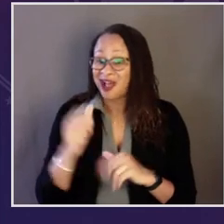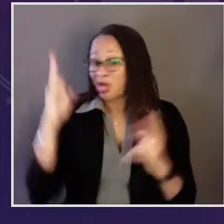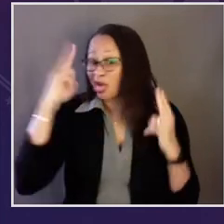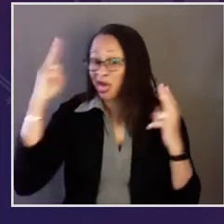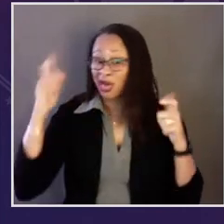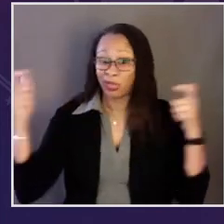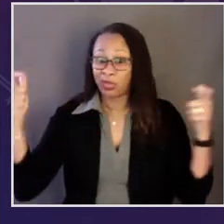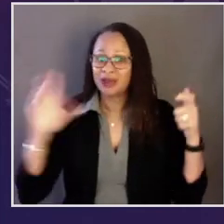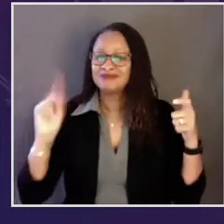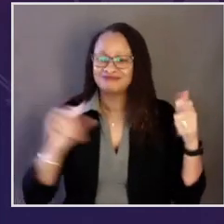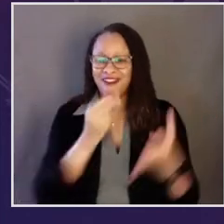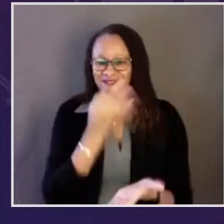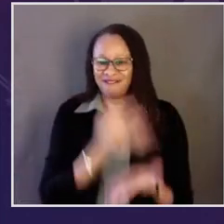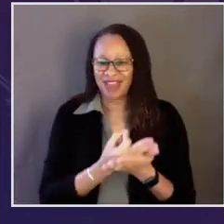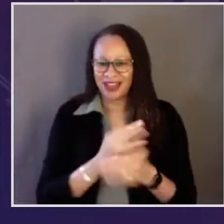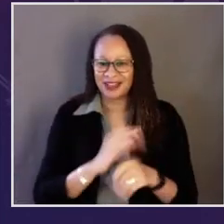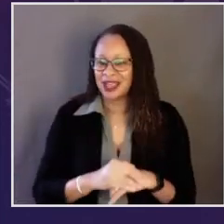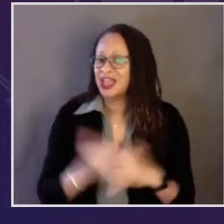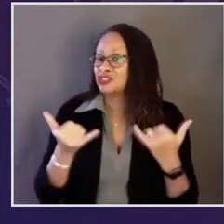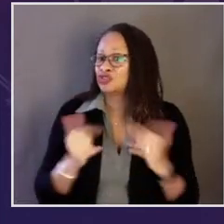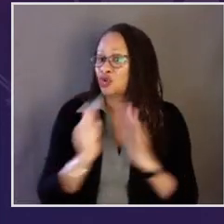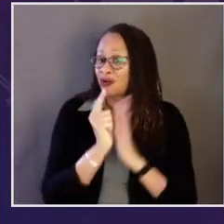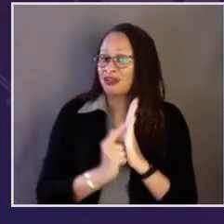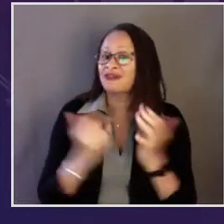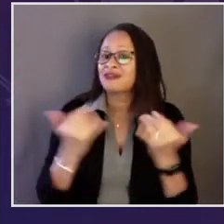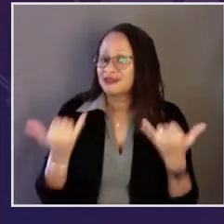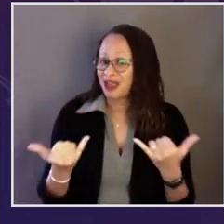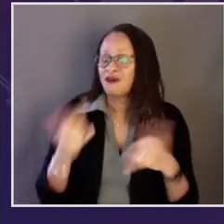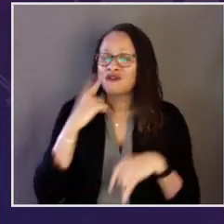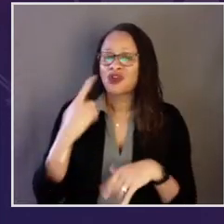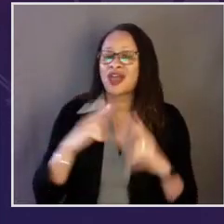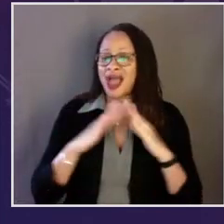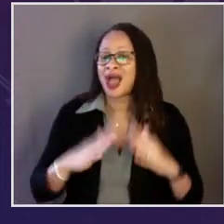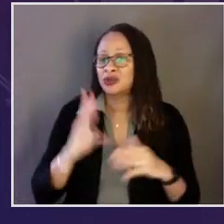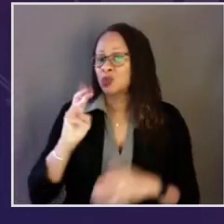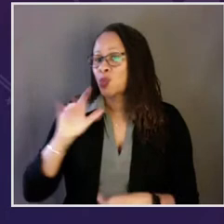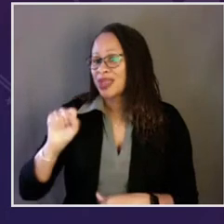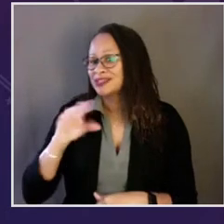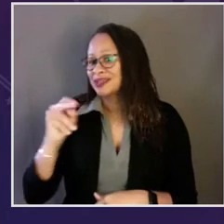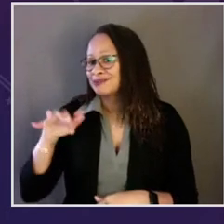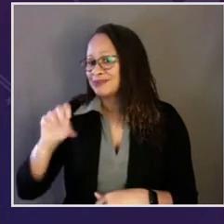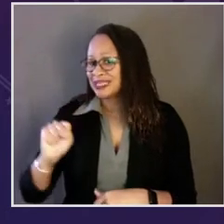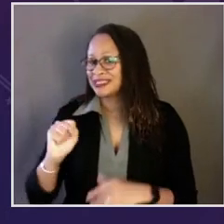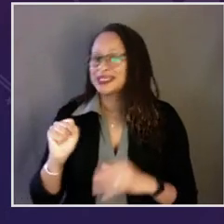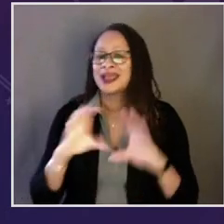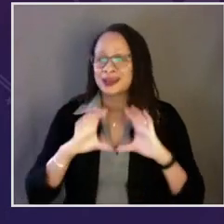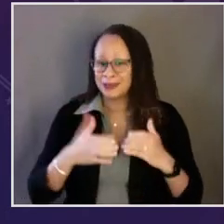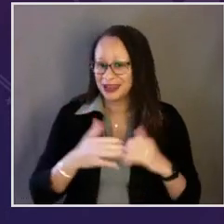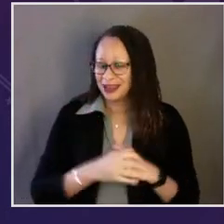not hyperbole, that's a fact. She's currently served as a chief lawyer on trade for the powerful House Ways and Means Committee,